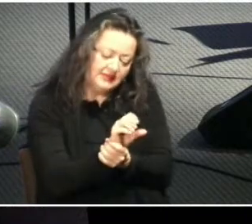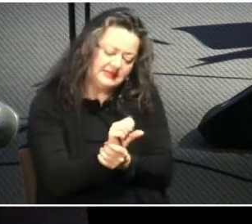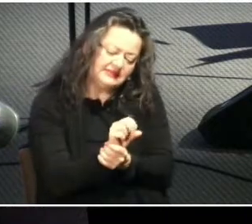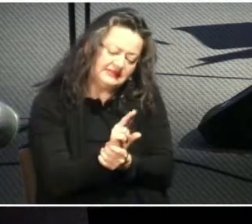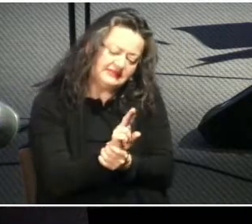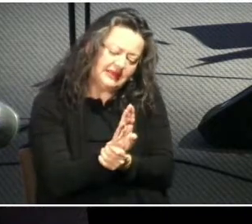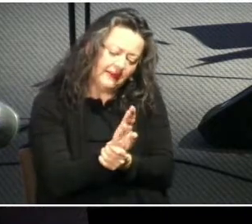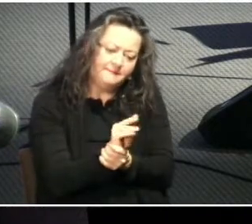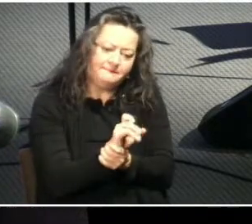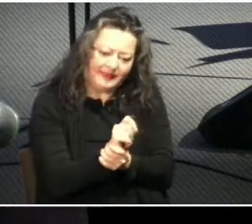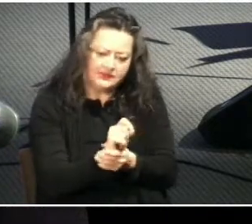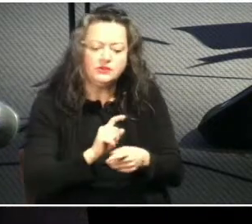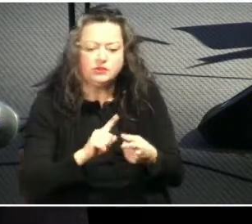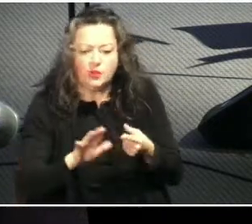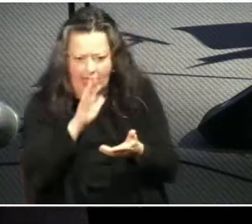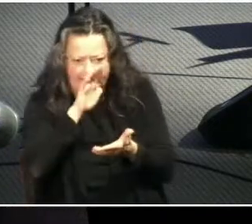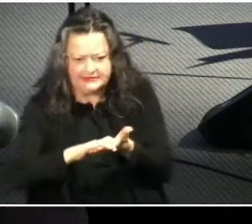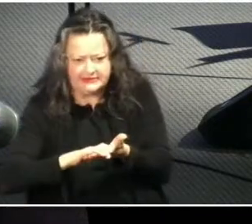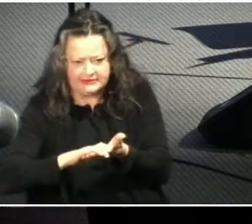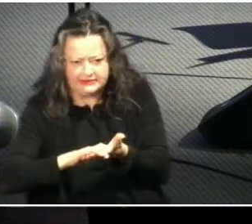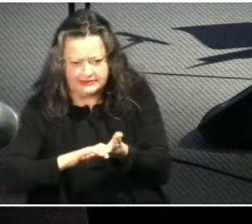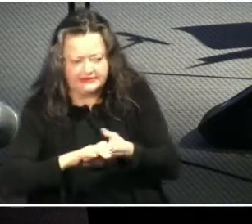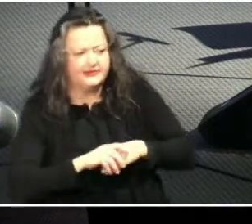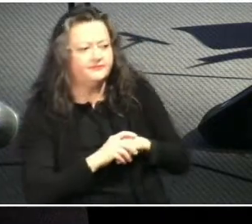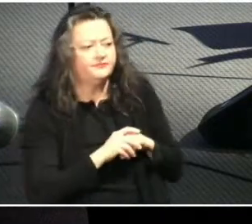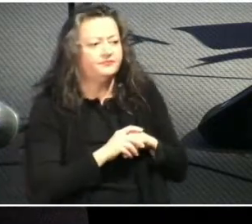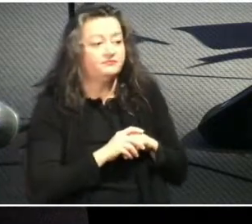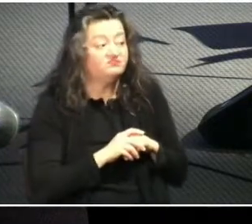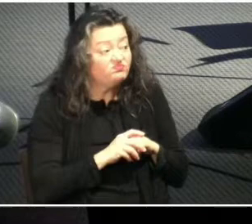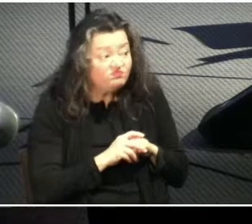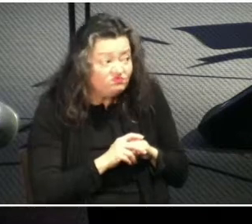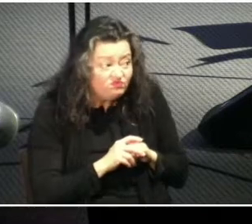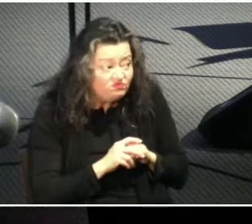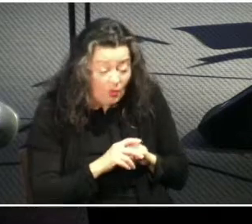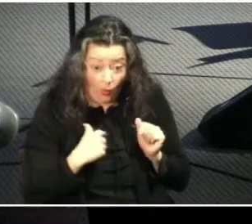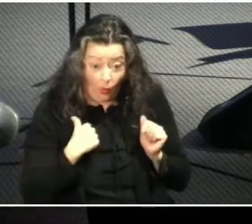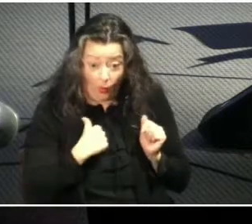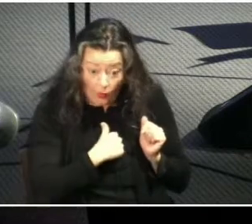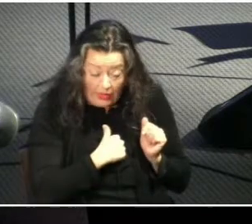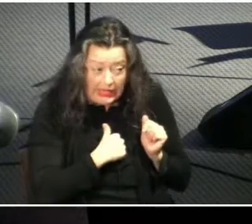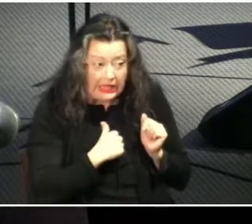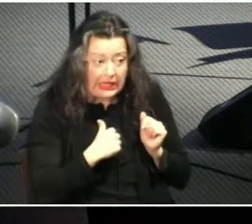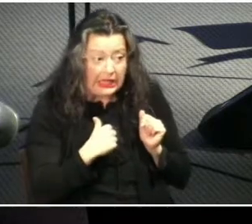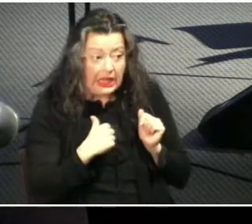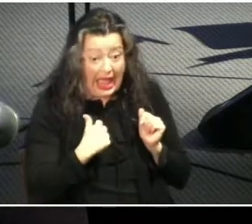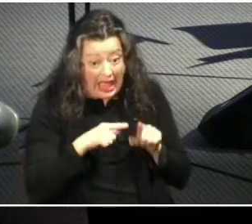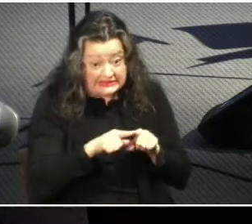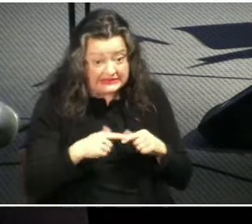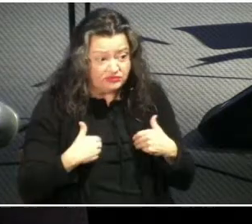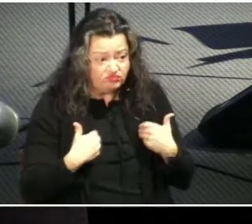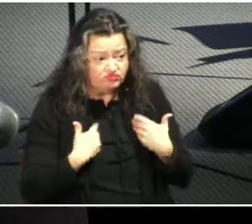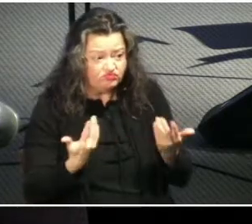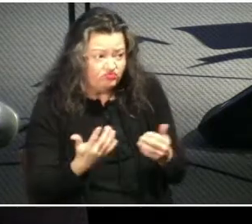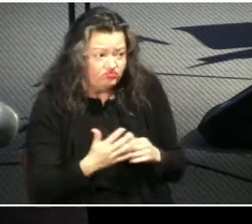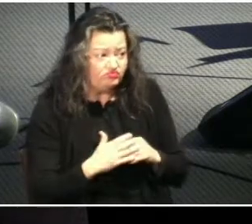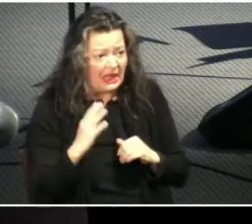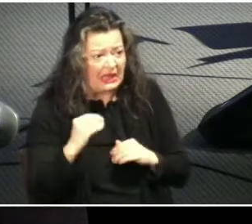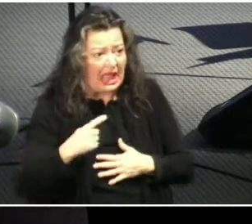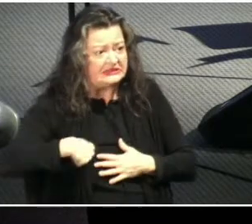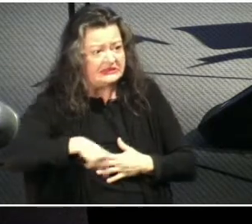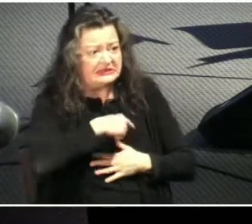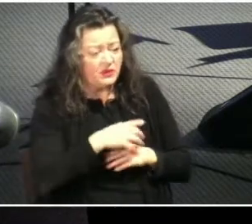now among my friend group i don't think we seriously thought about that phrase we just used it as guys to